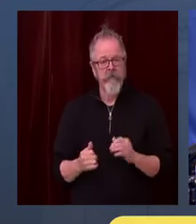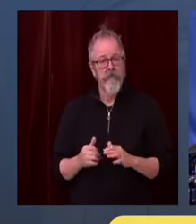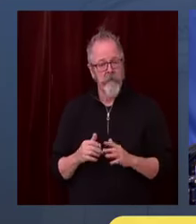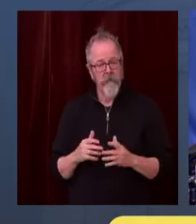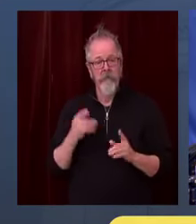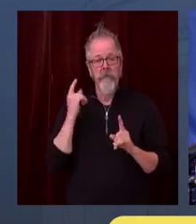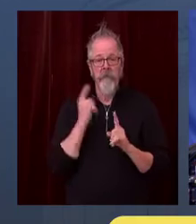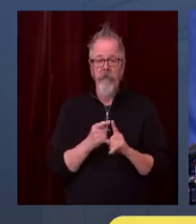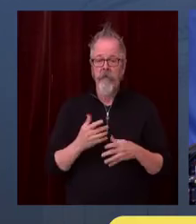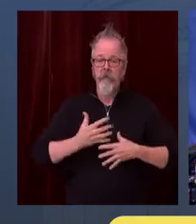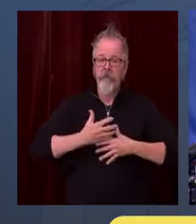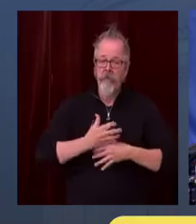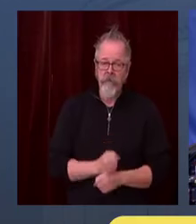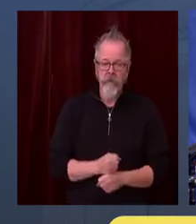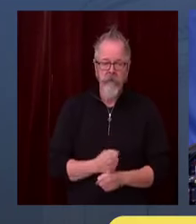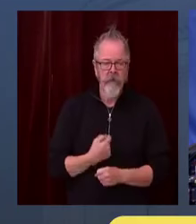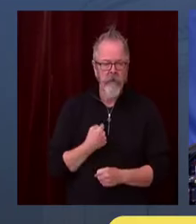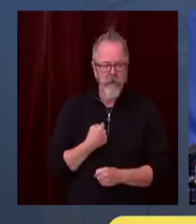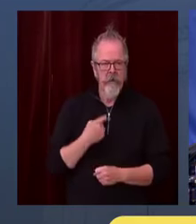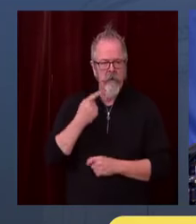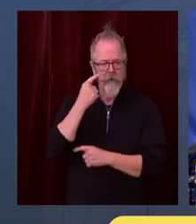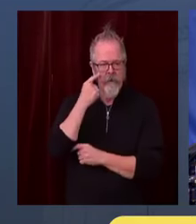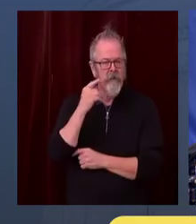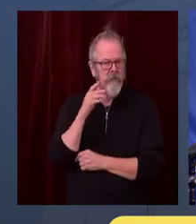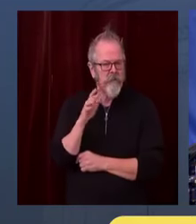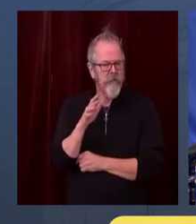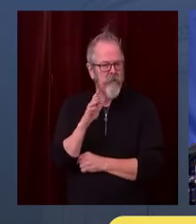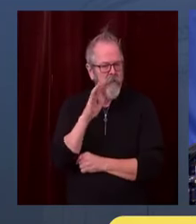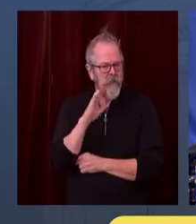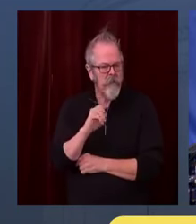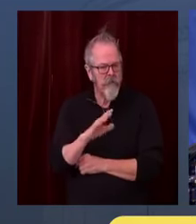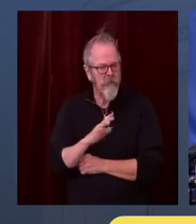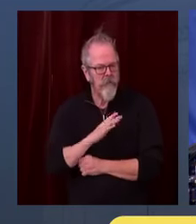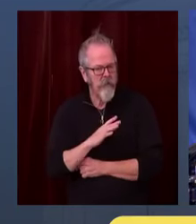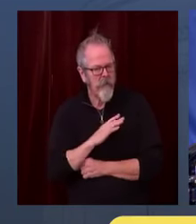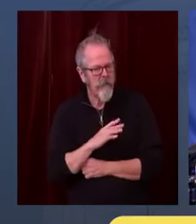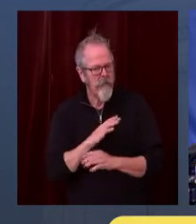significantly worse unless we had to go another step.